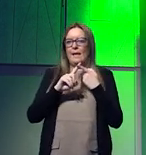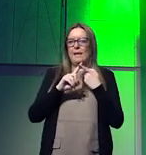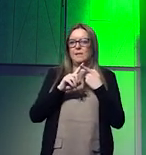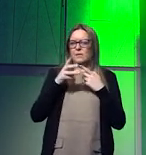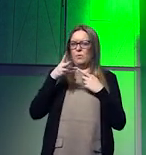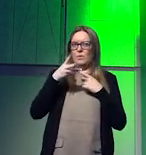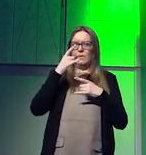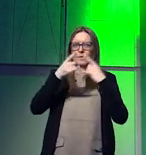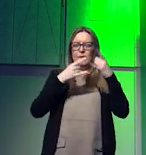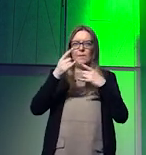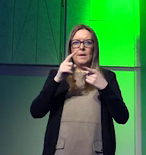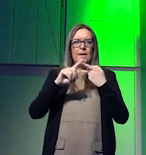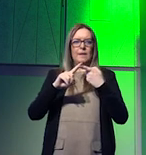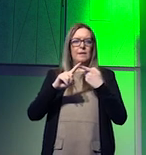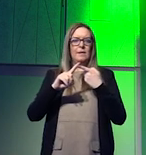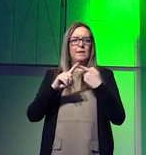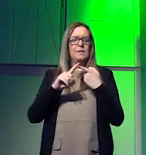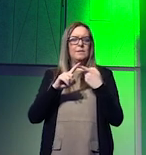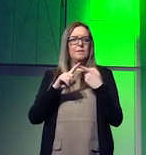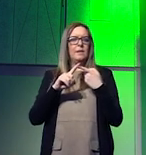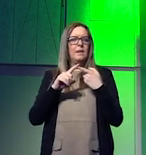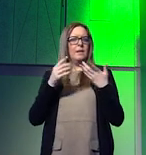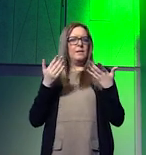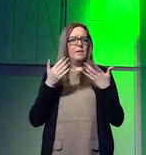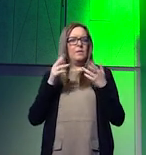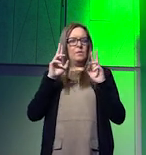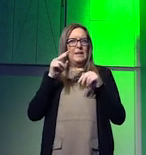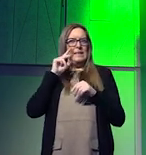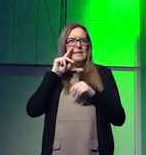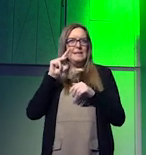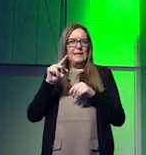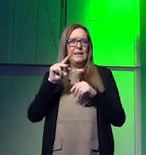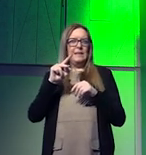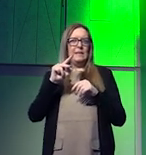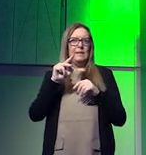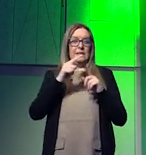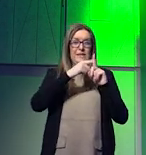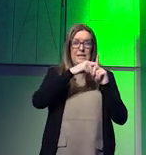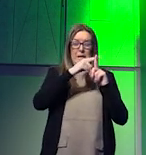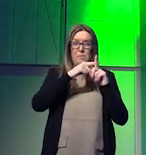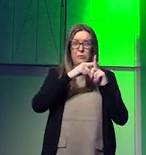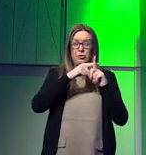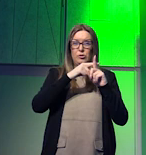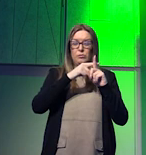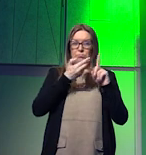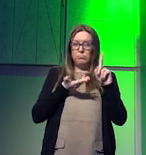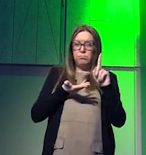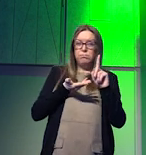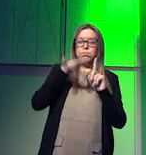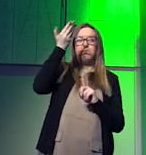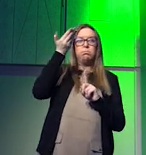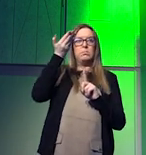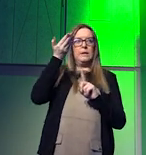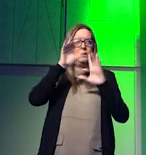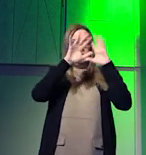which tends to essentially sort of um magnify temperature rises and spikes in our